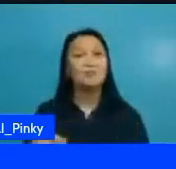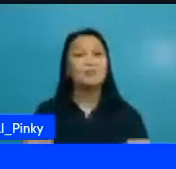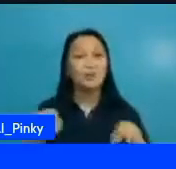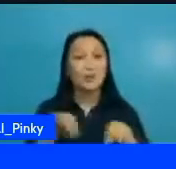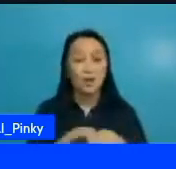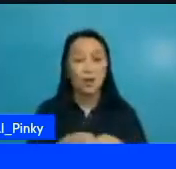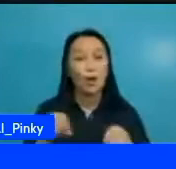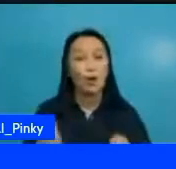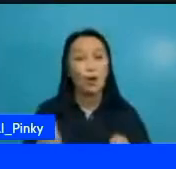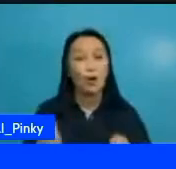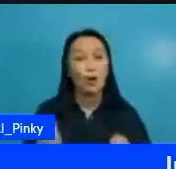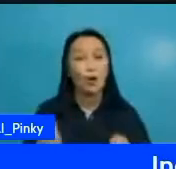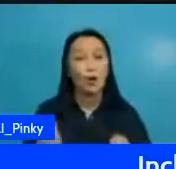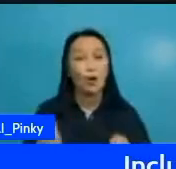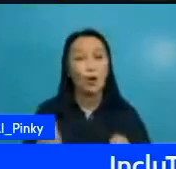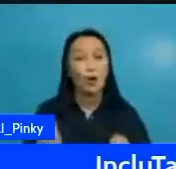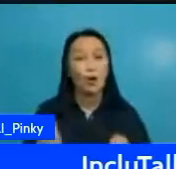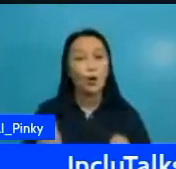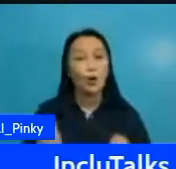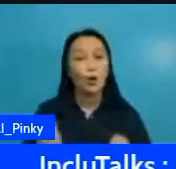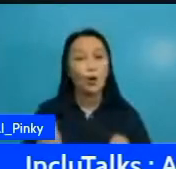them to be resourceful and confident